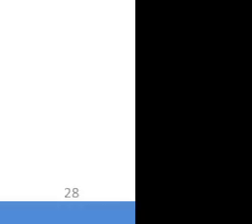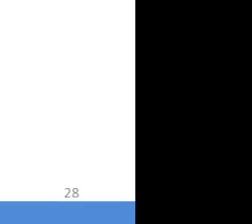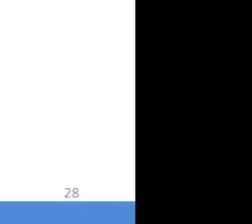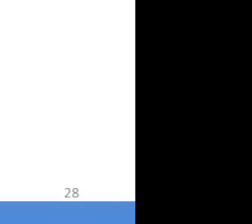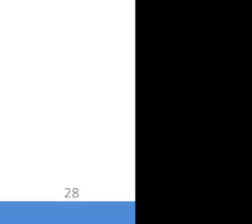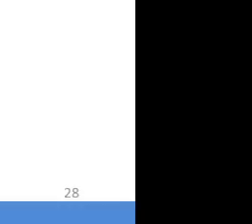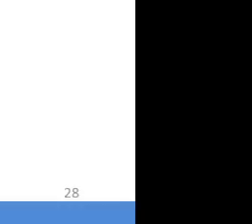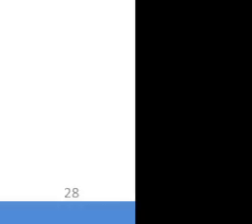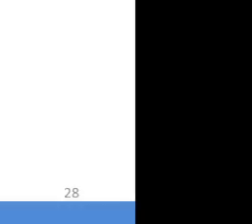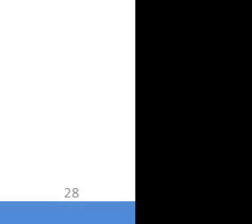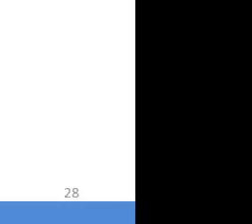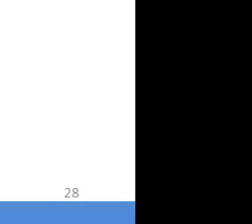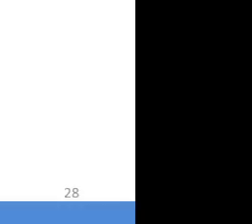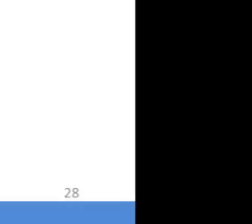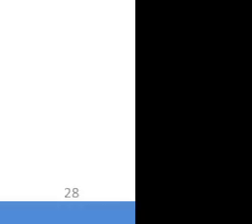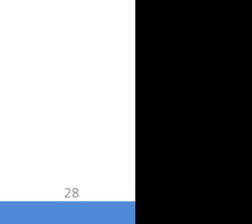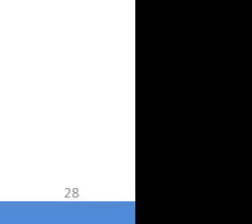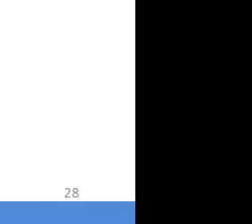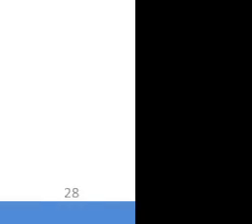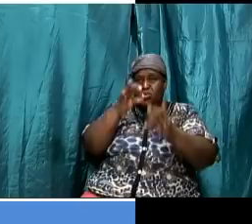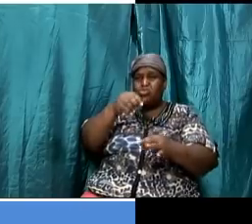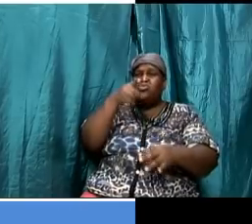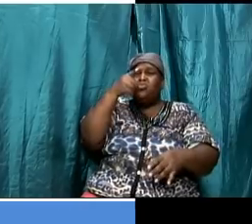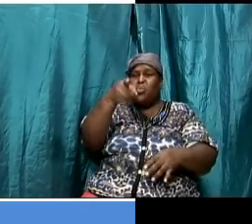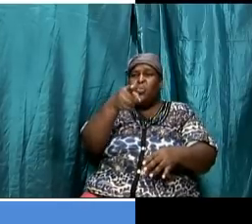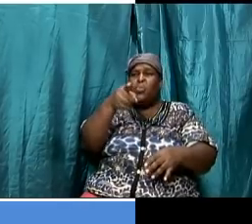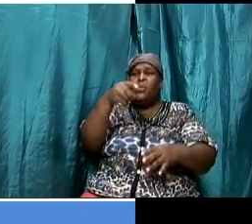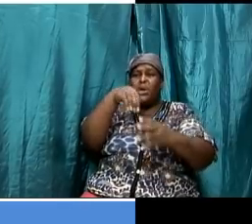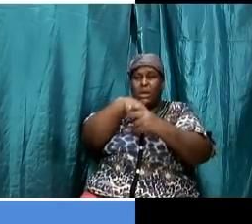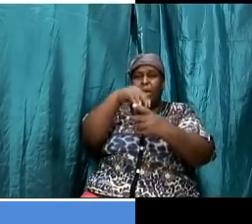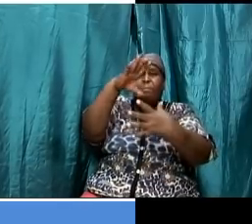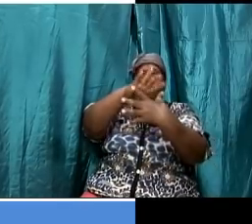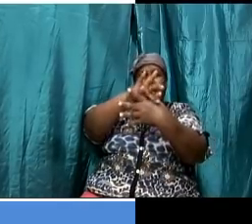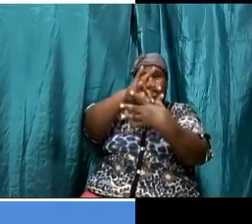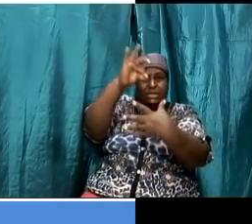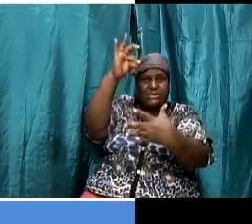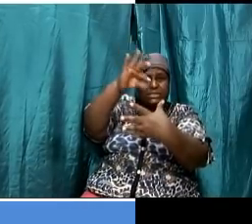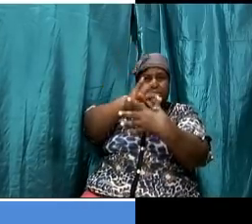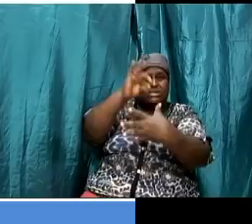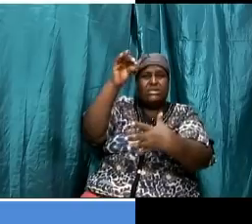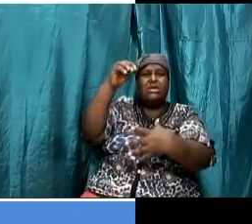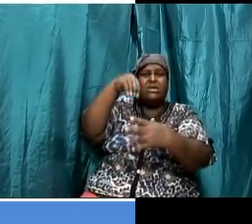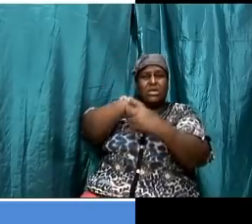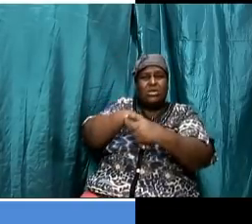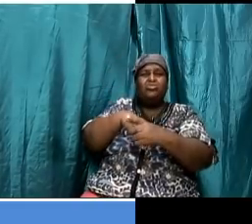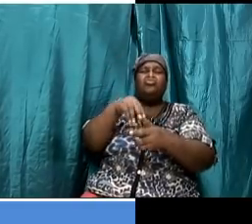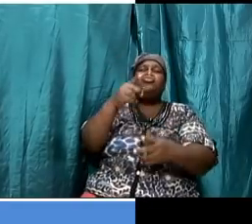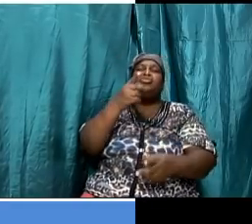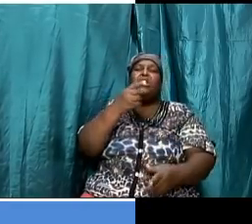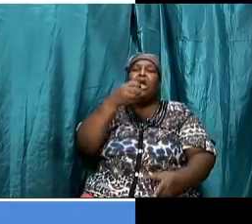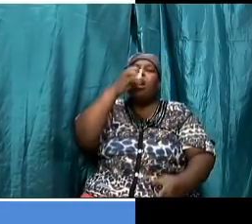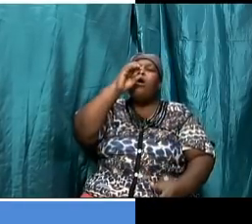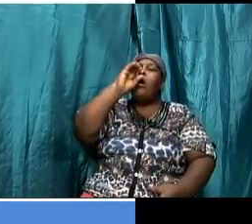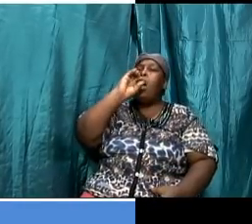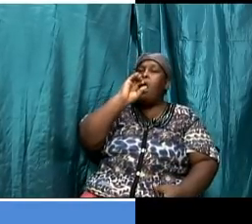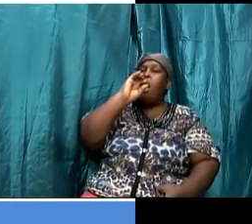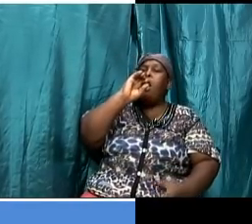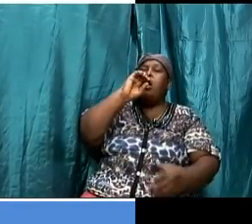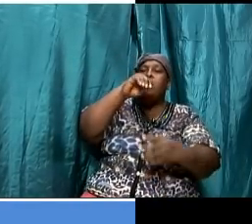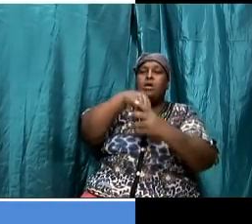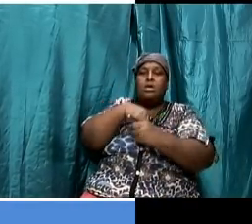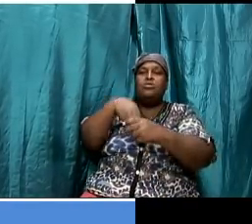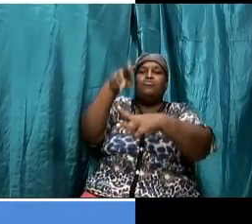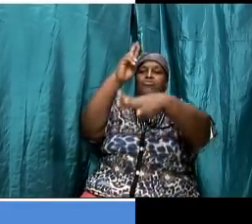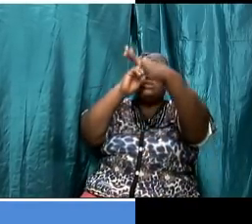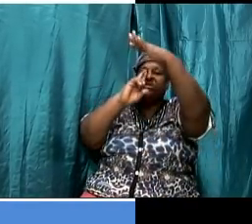man therefore judge you in meat or in drink or in